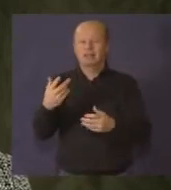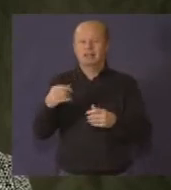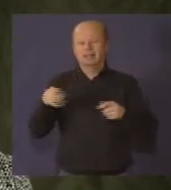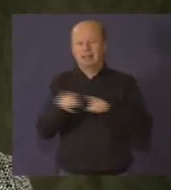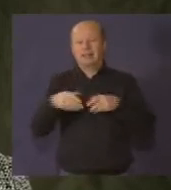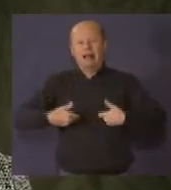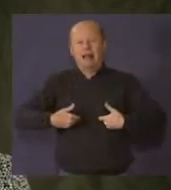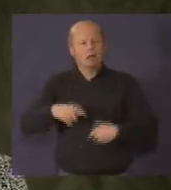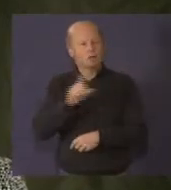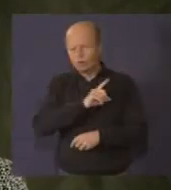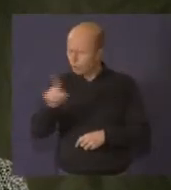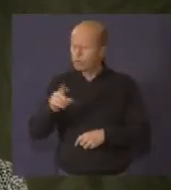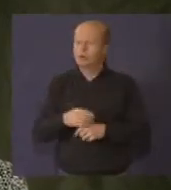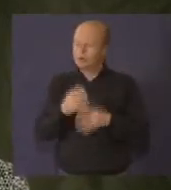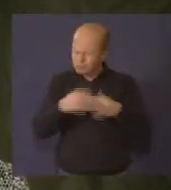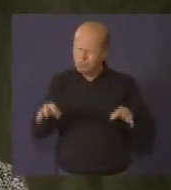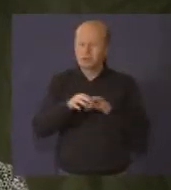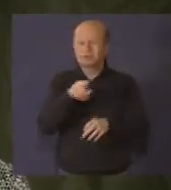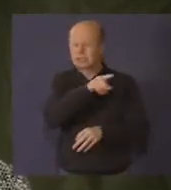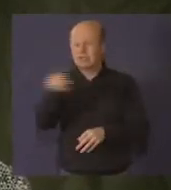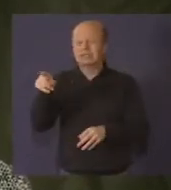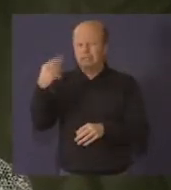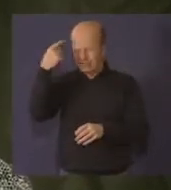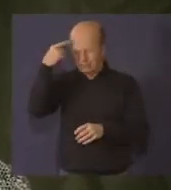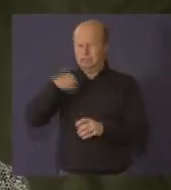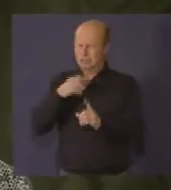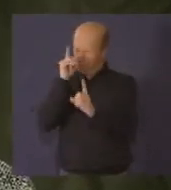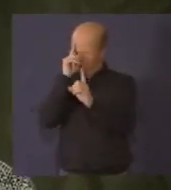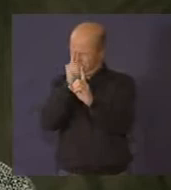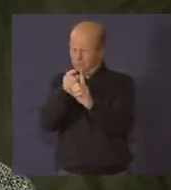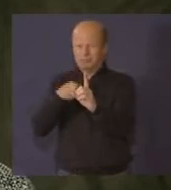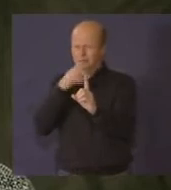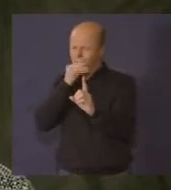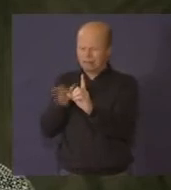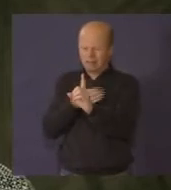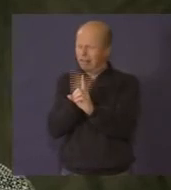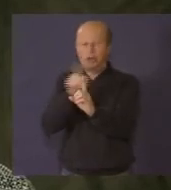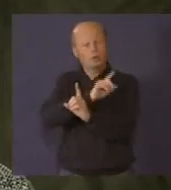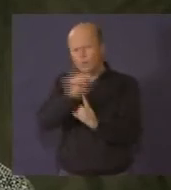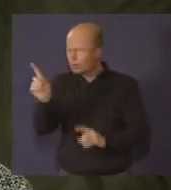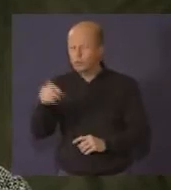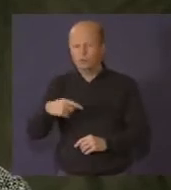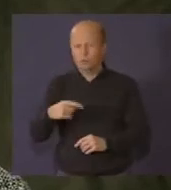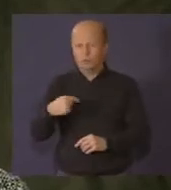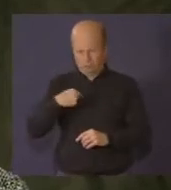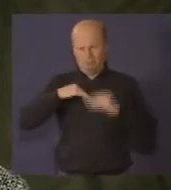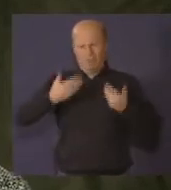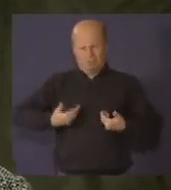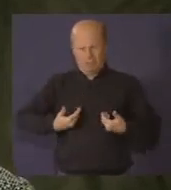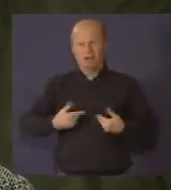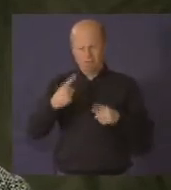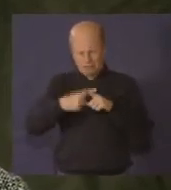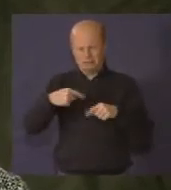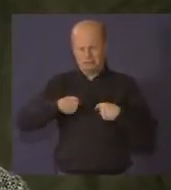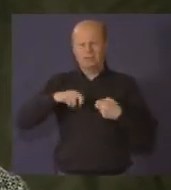to be believed. This is my experience both as a parent and also as a person with allergies